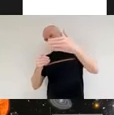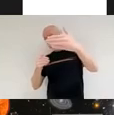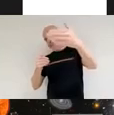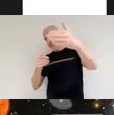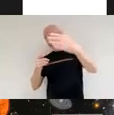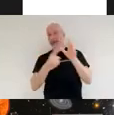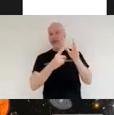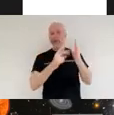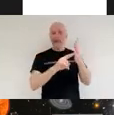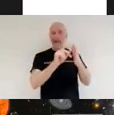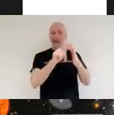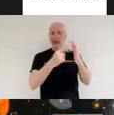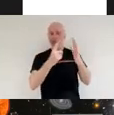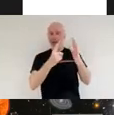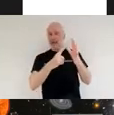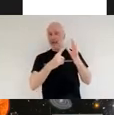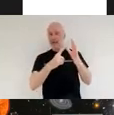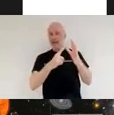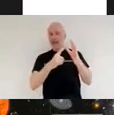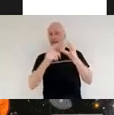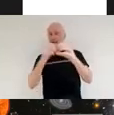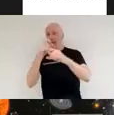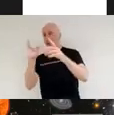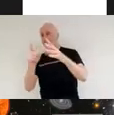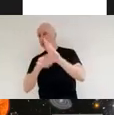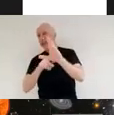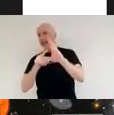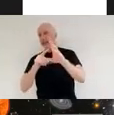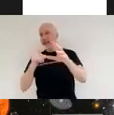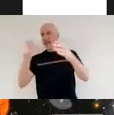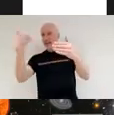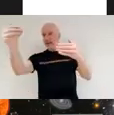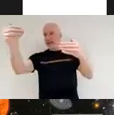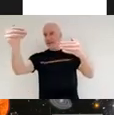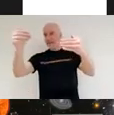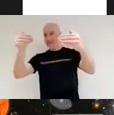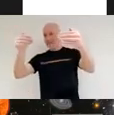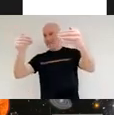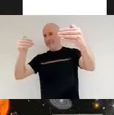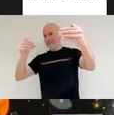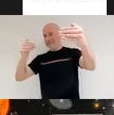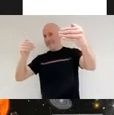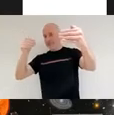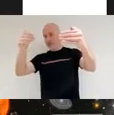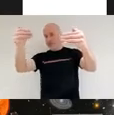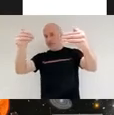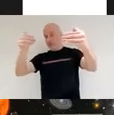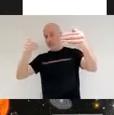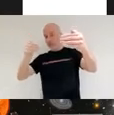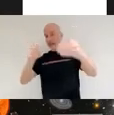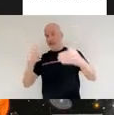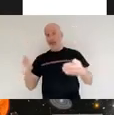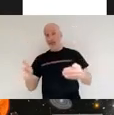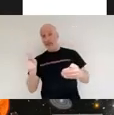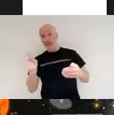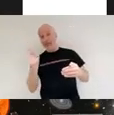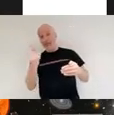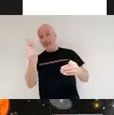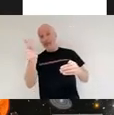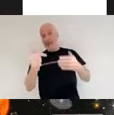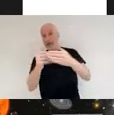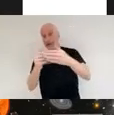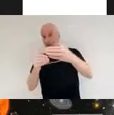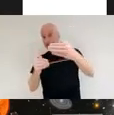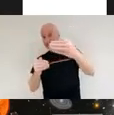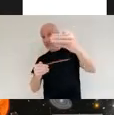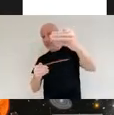is actually moving towards us but that's a localized phenomenon when you look at really distant galaxies they are moving away